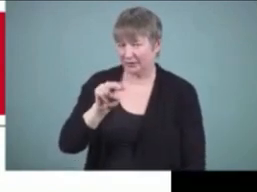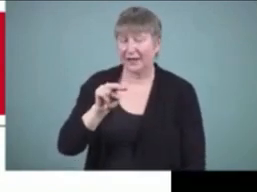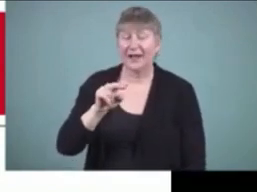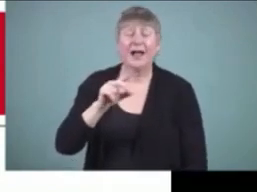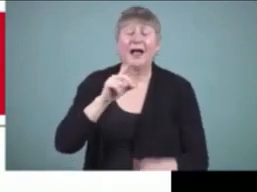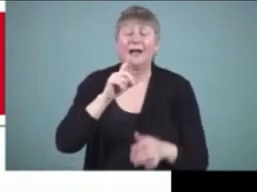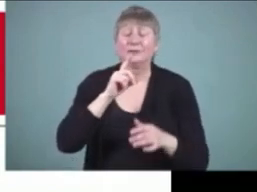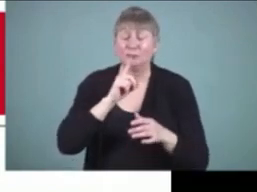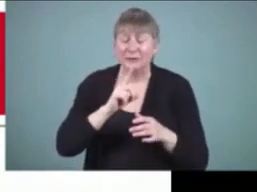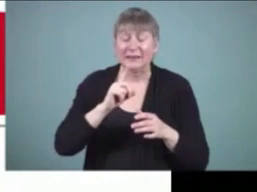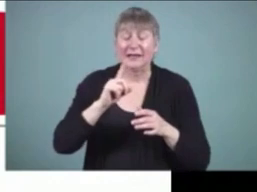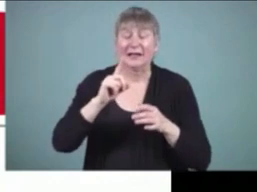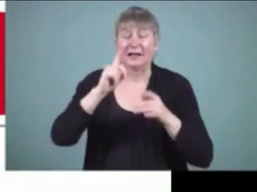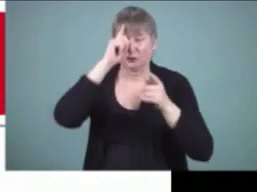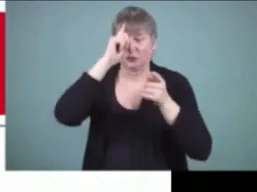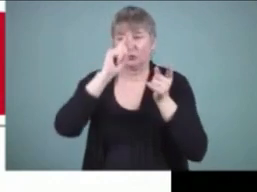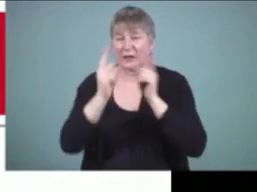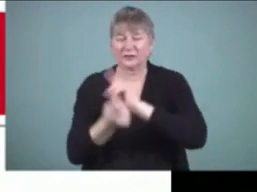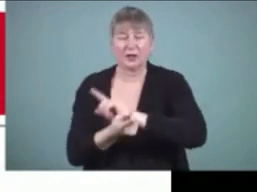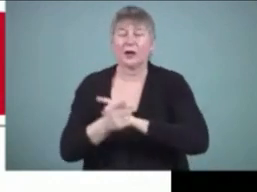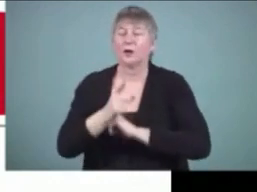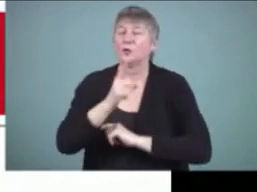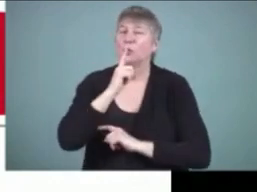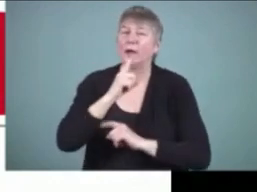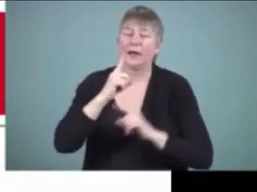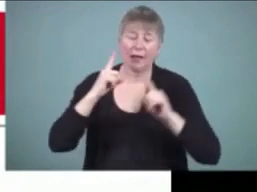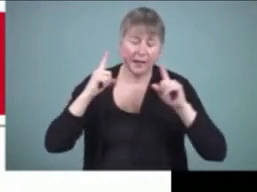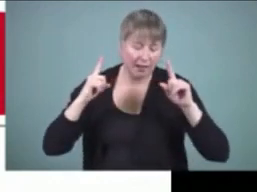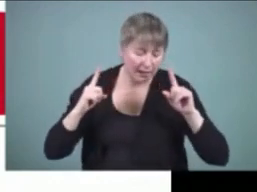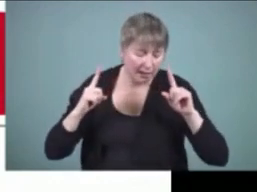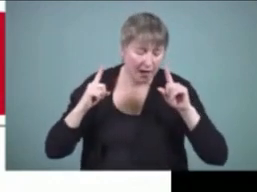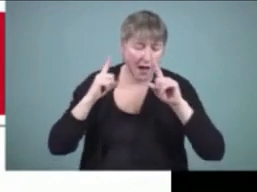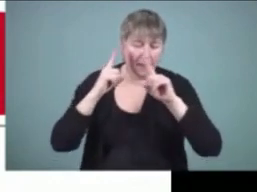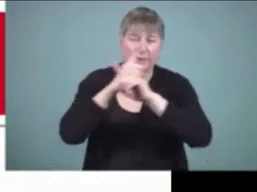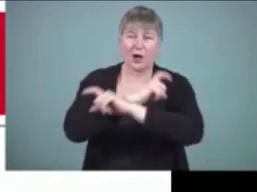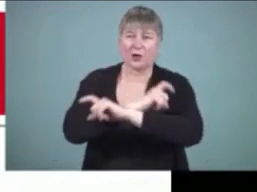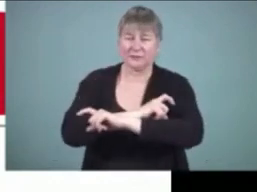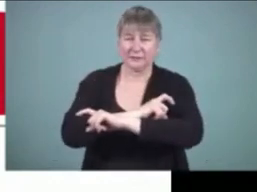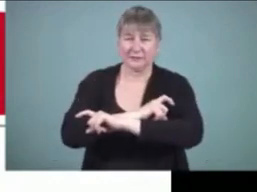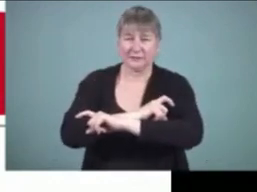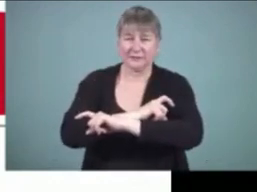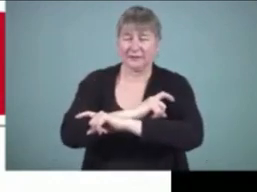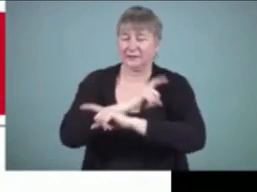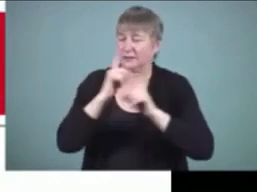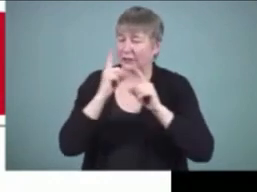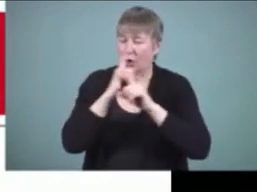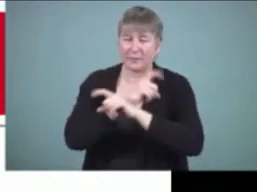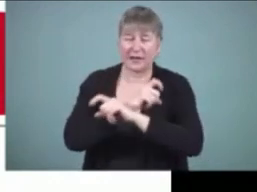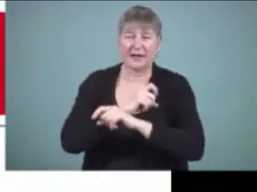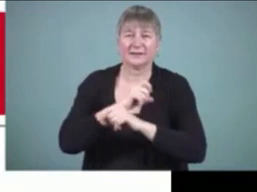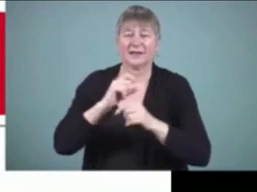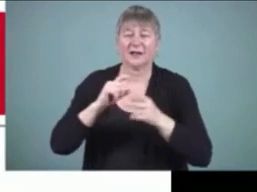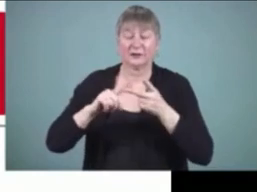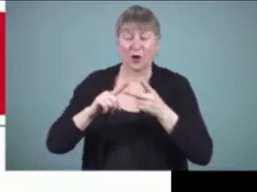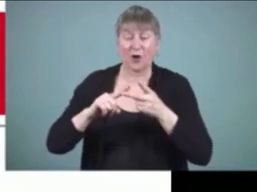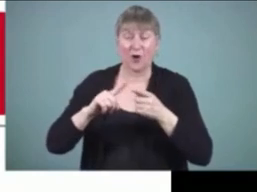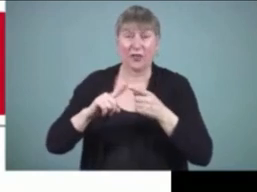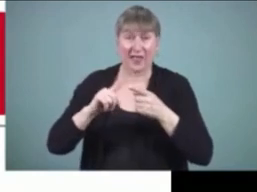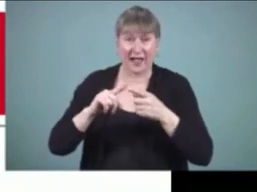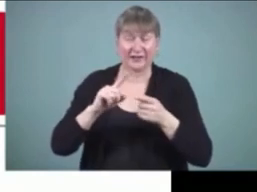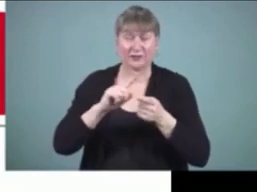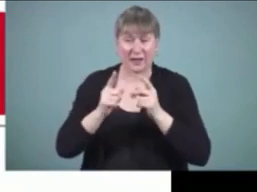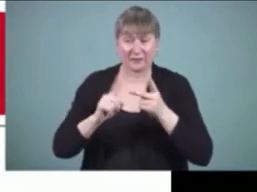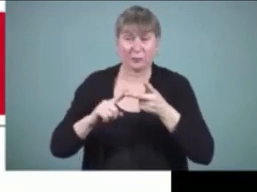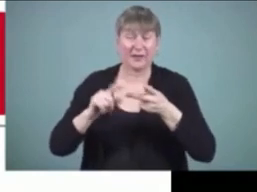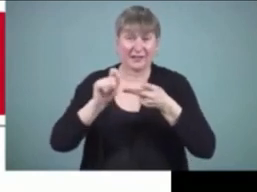cognitive activities one engages in is translation and then to overlay that on another complex activity like